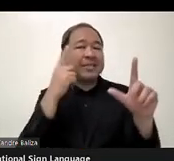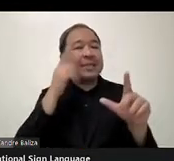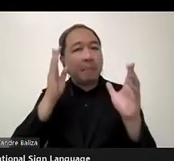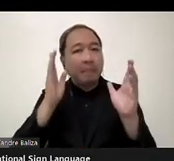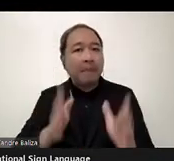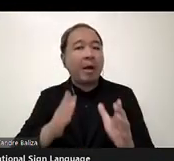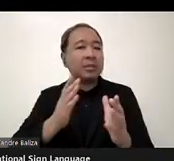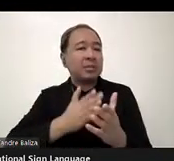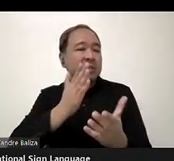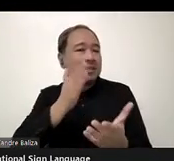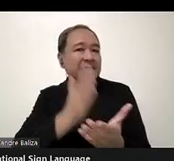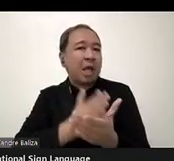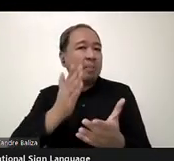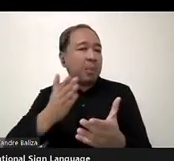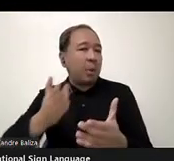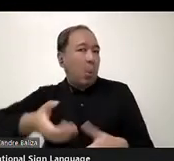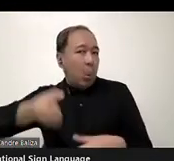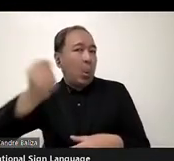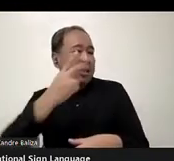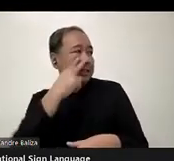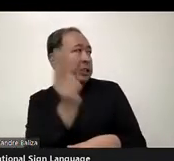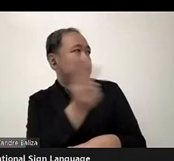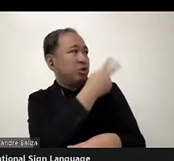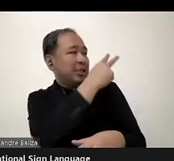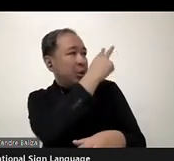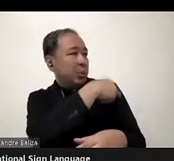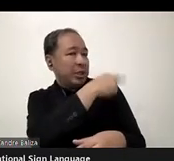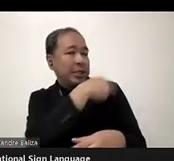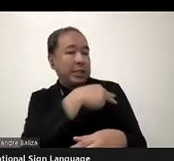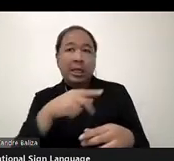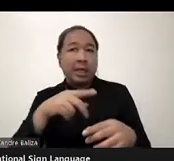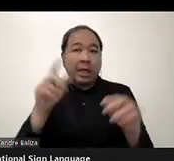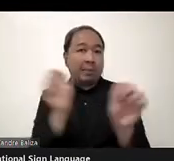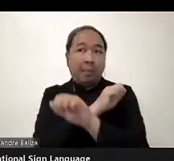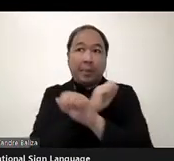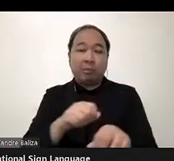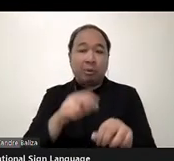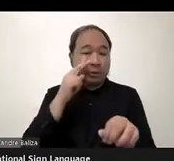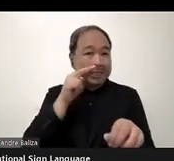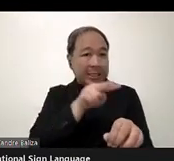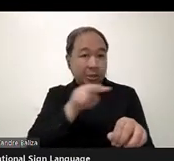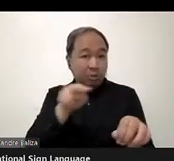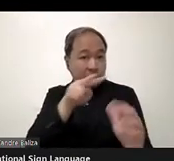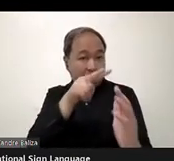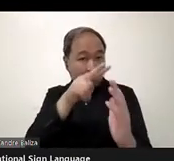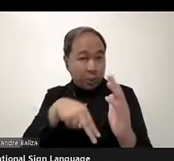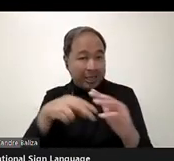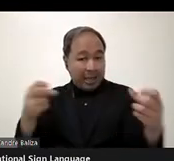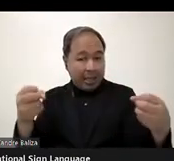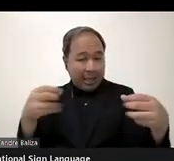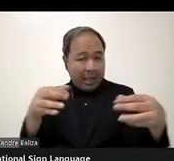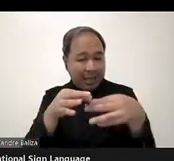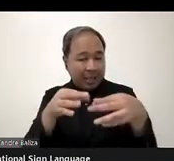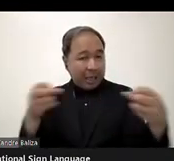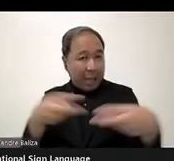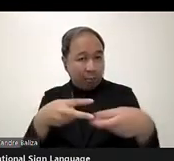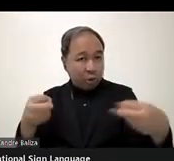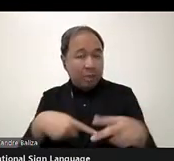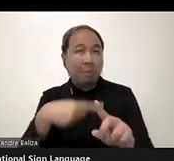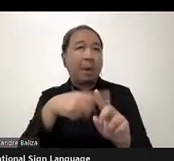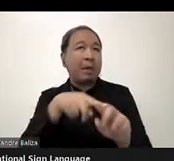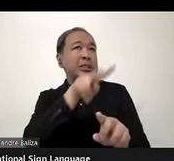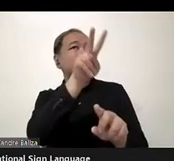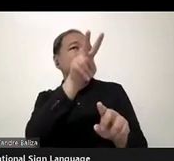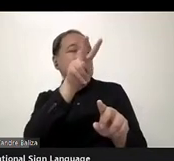We cannot read captioning and look at a diagram at the same time. As hearing people can listen and watch diagrams same